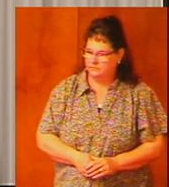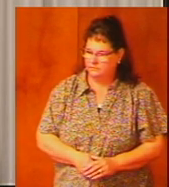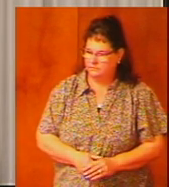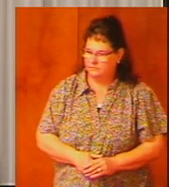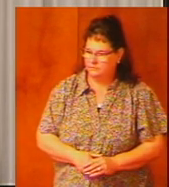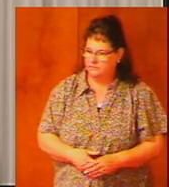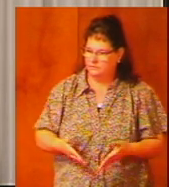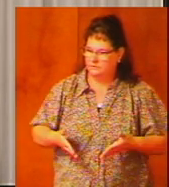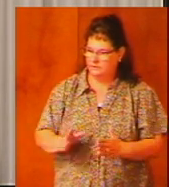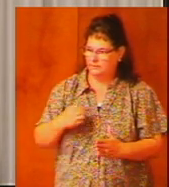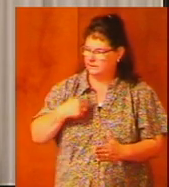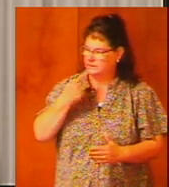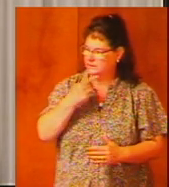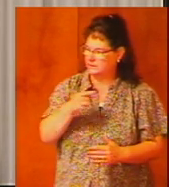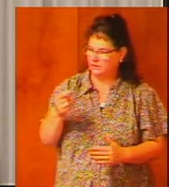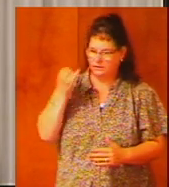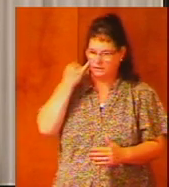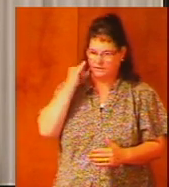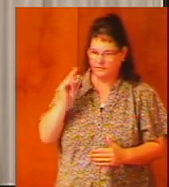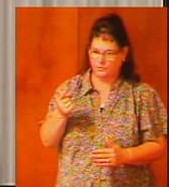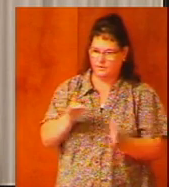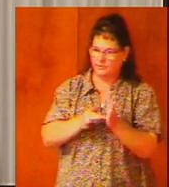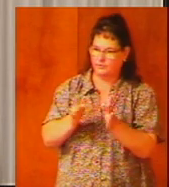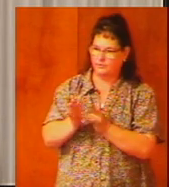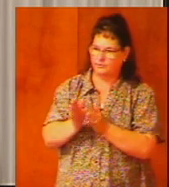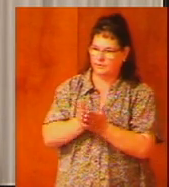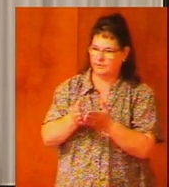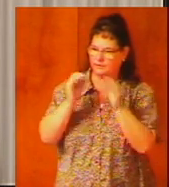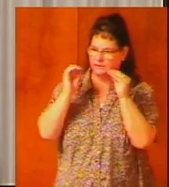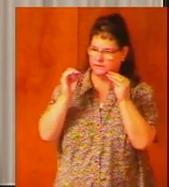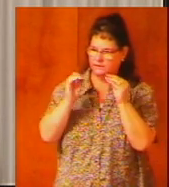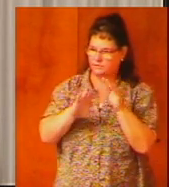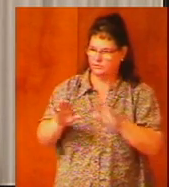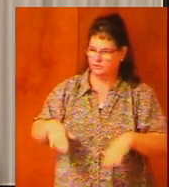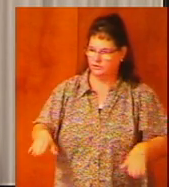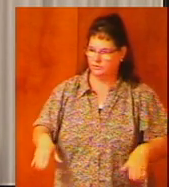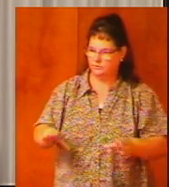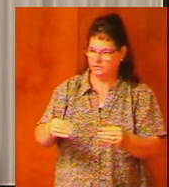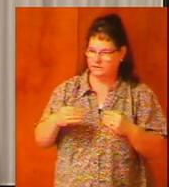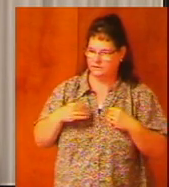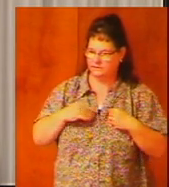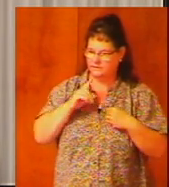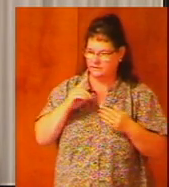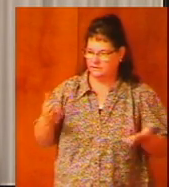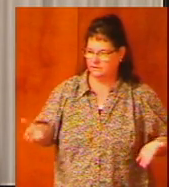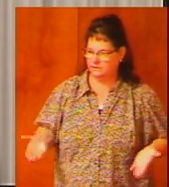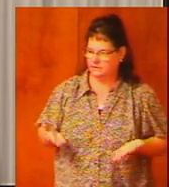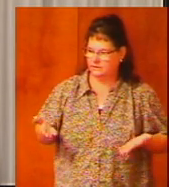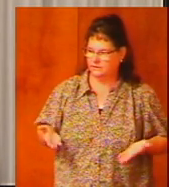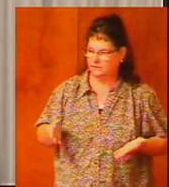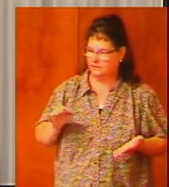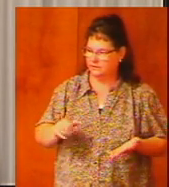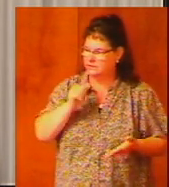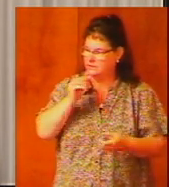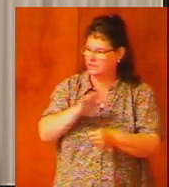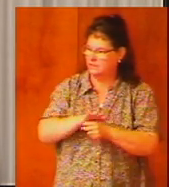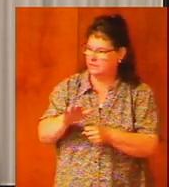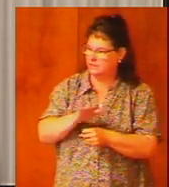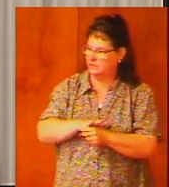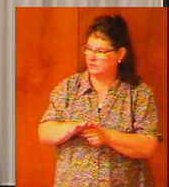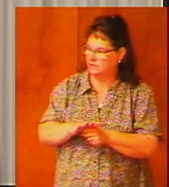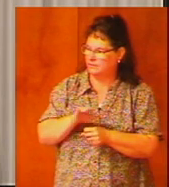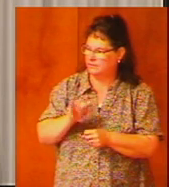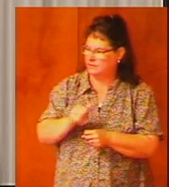let let me tell you folks if the only biblical teaching your kids get is what they get here that's not enough